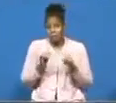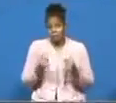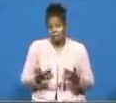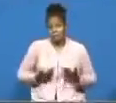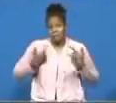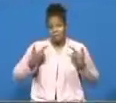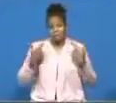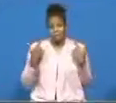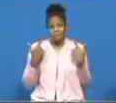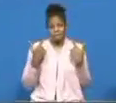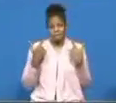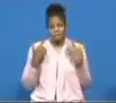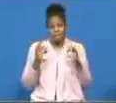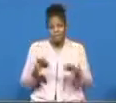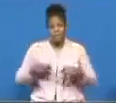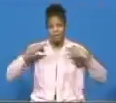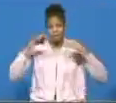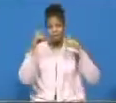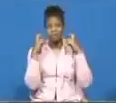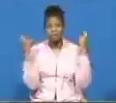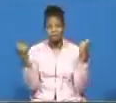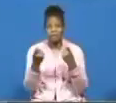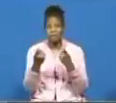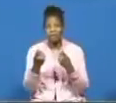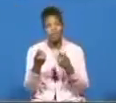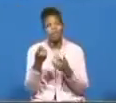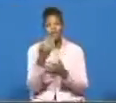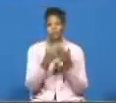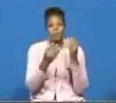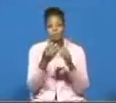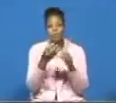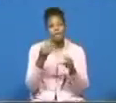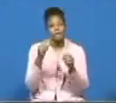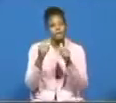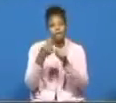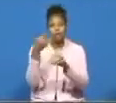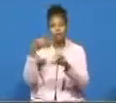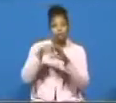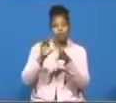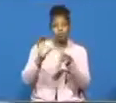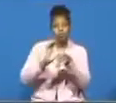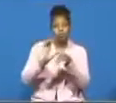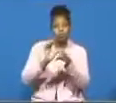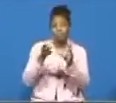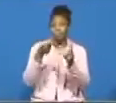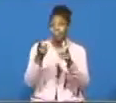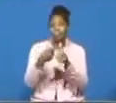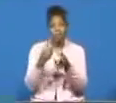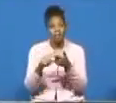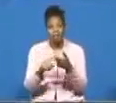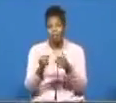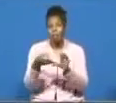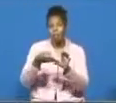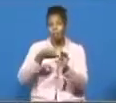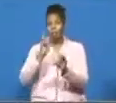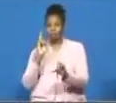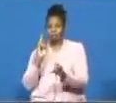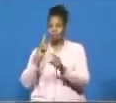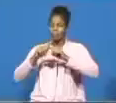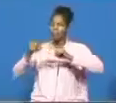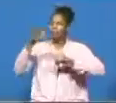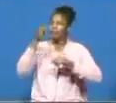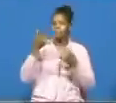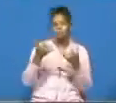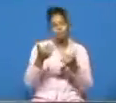were serving the lord and you turned your back on the lord but god is still there he's